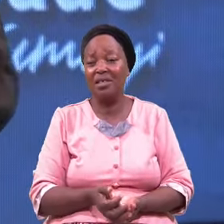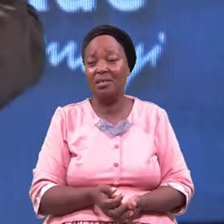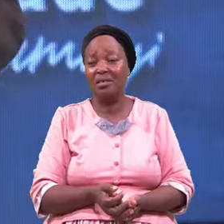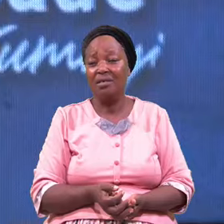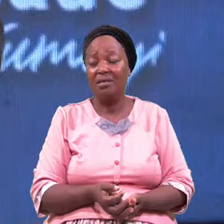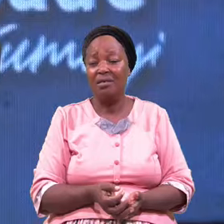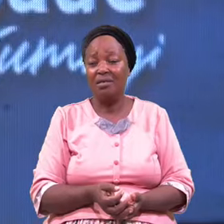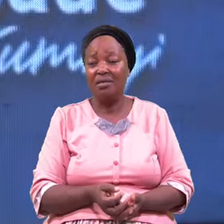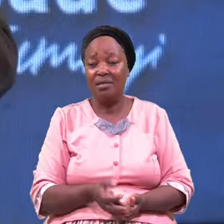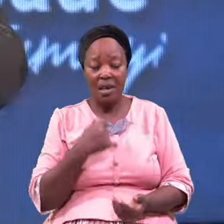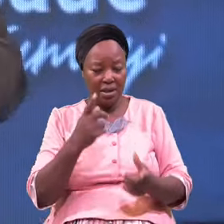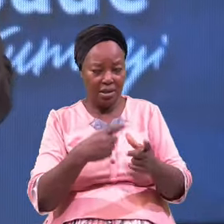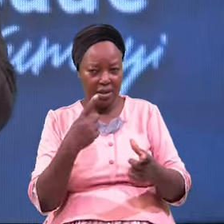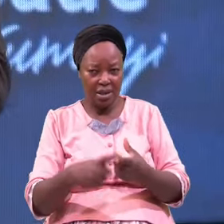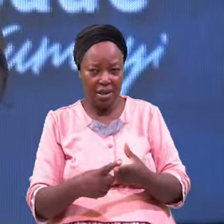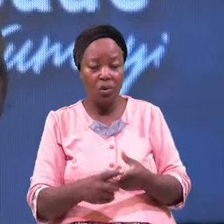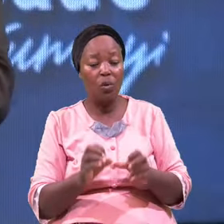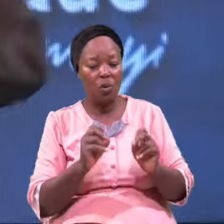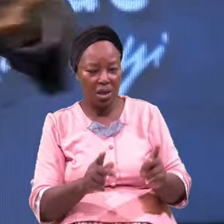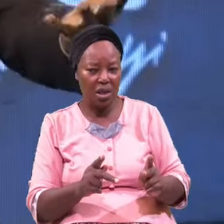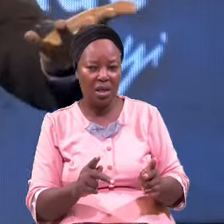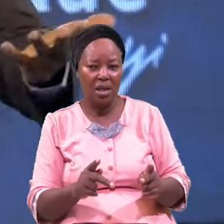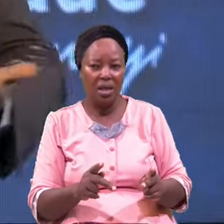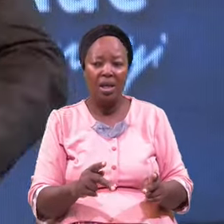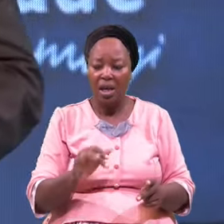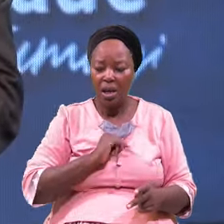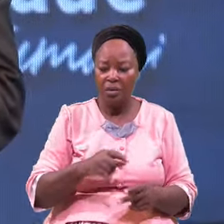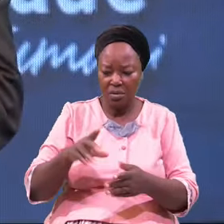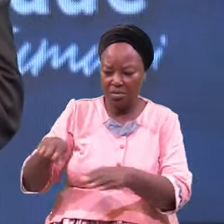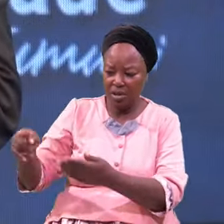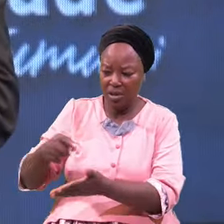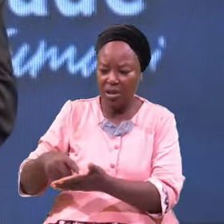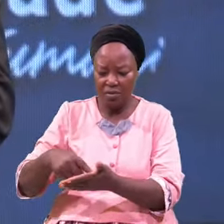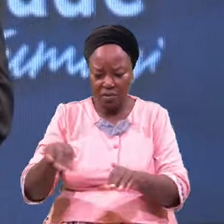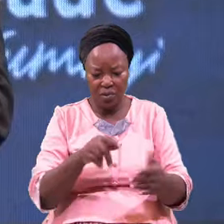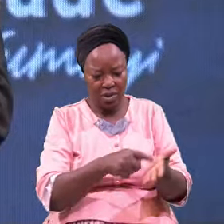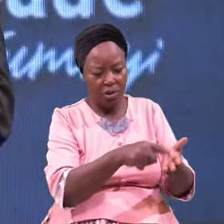And Then Okay Bag I Pay You This You Do That